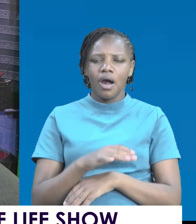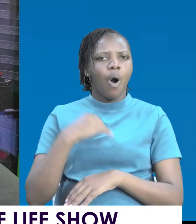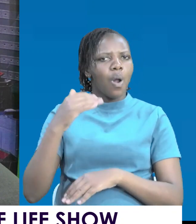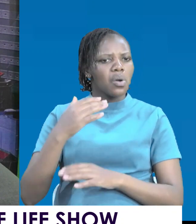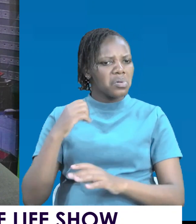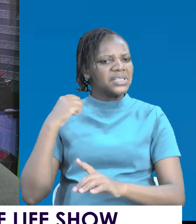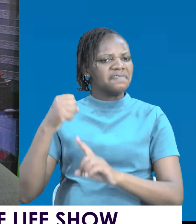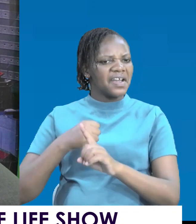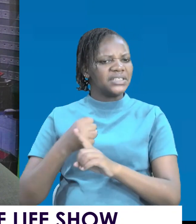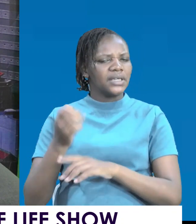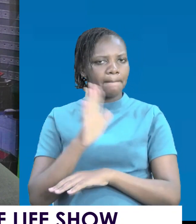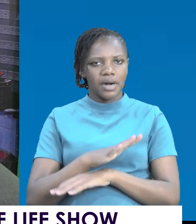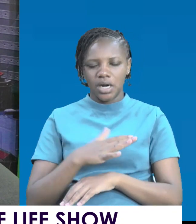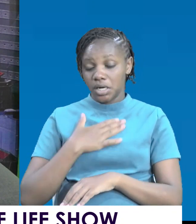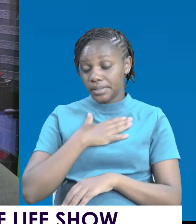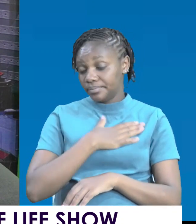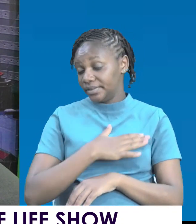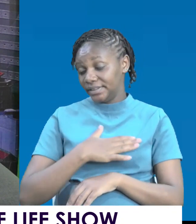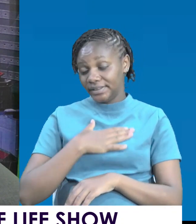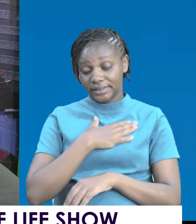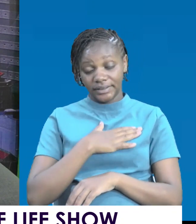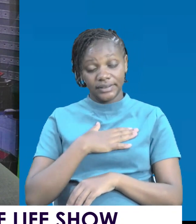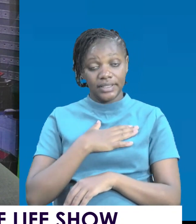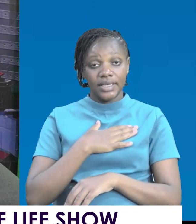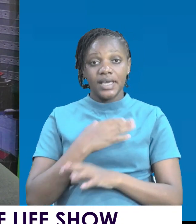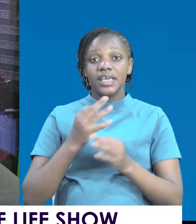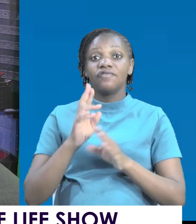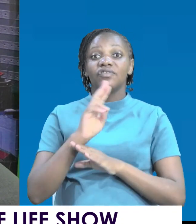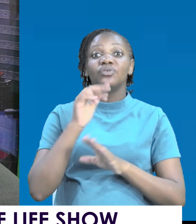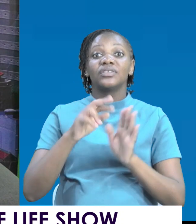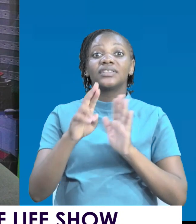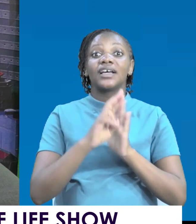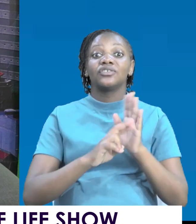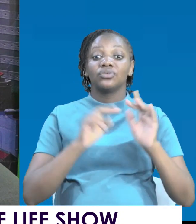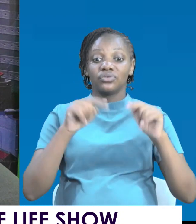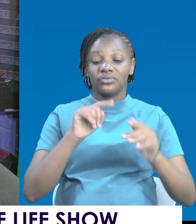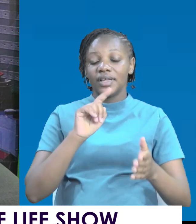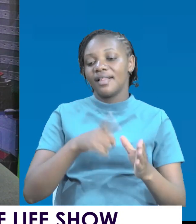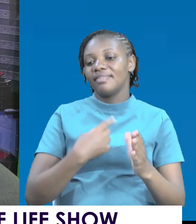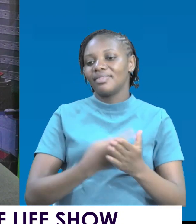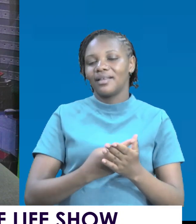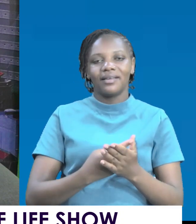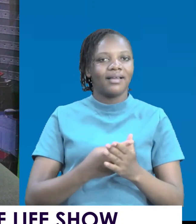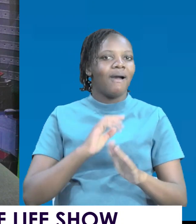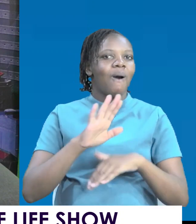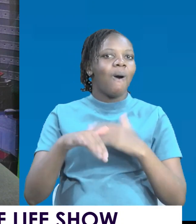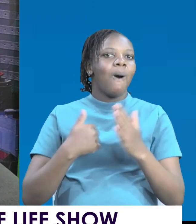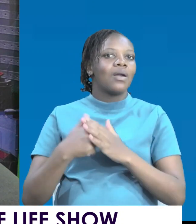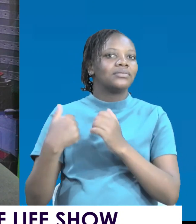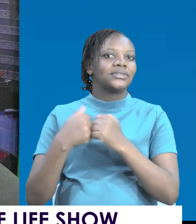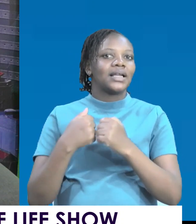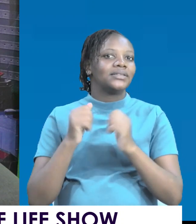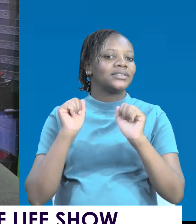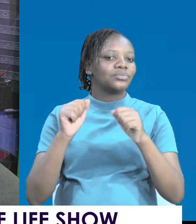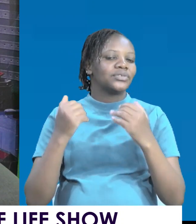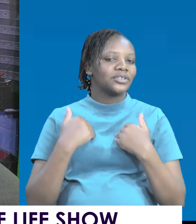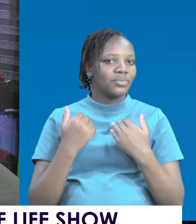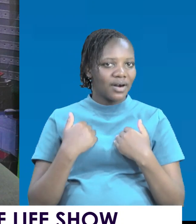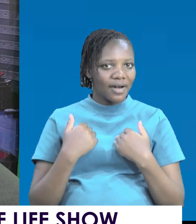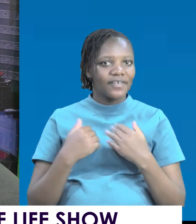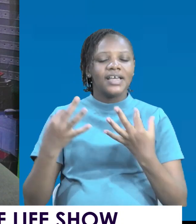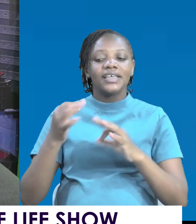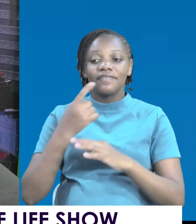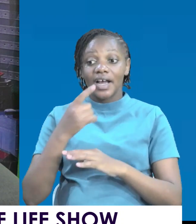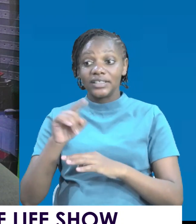If we applied that rule today, all of us will be blind. If I started saying a tooth for